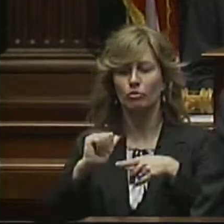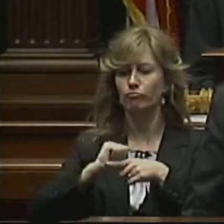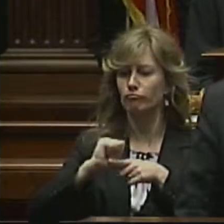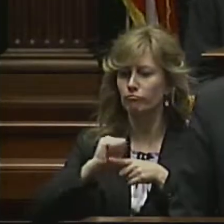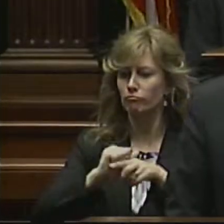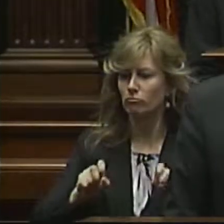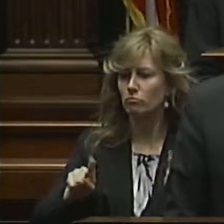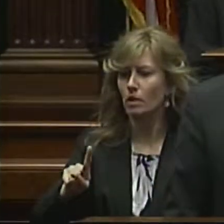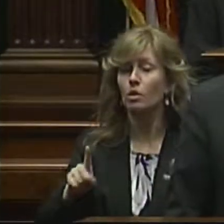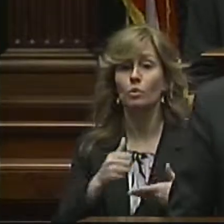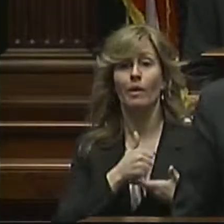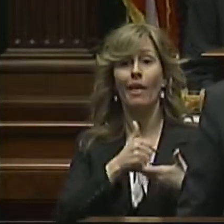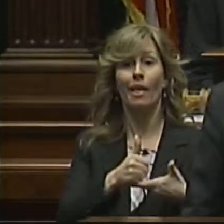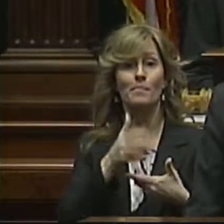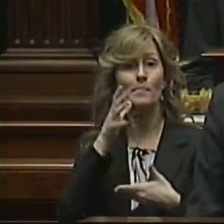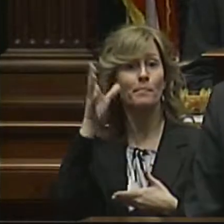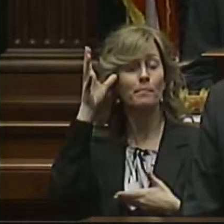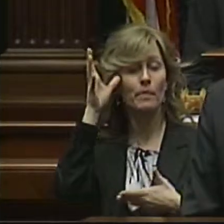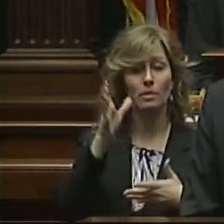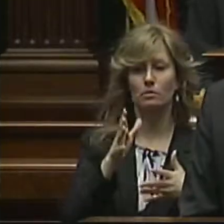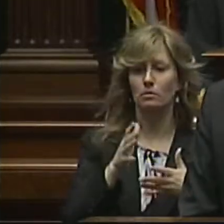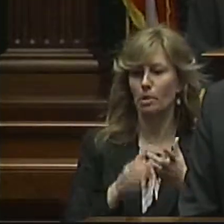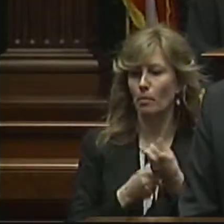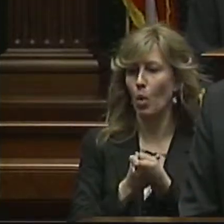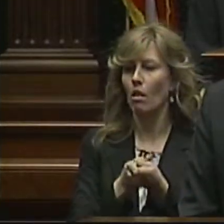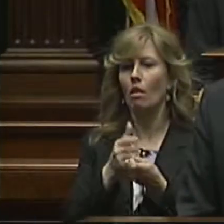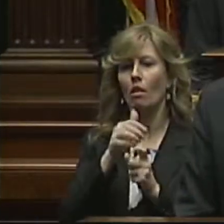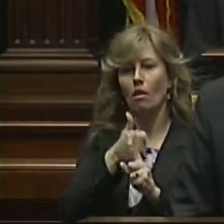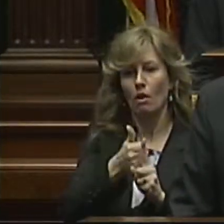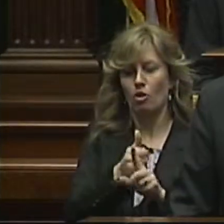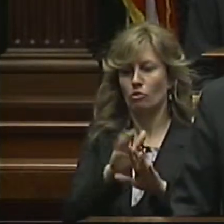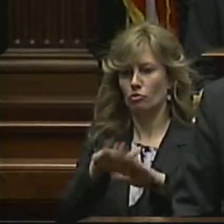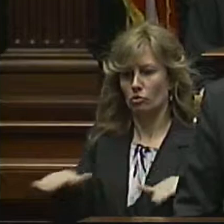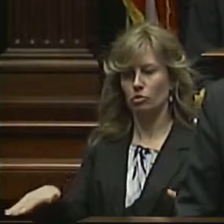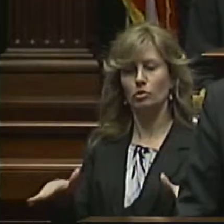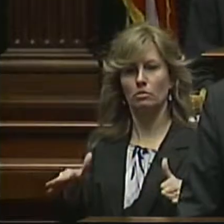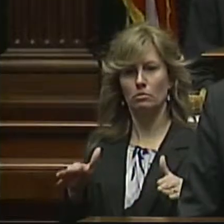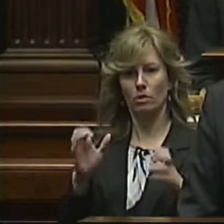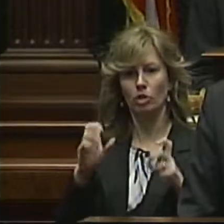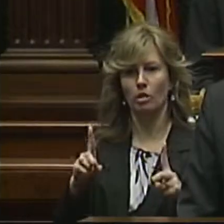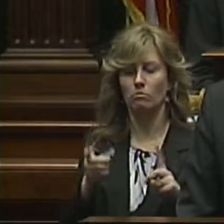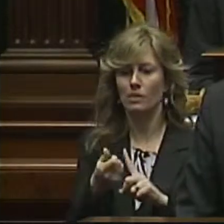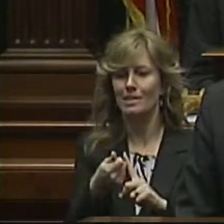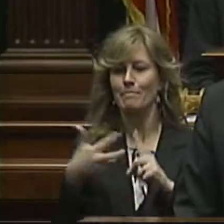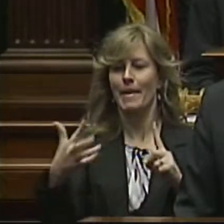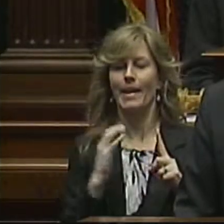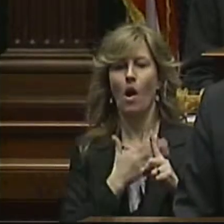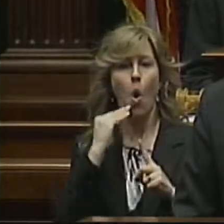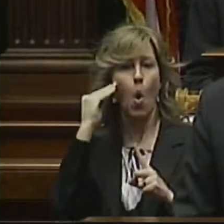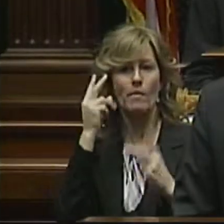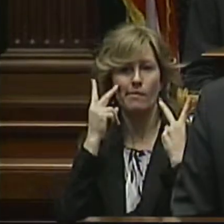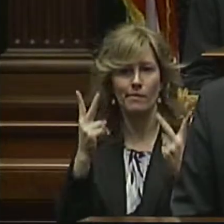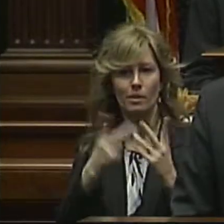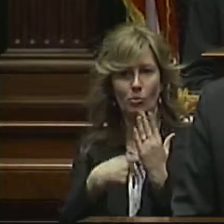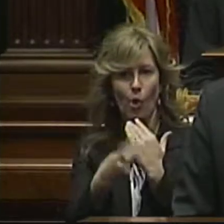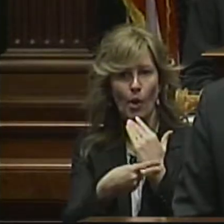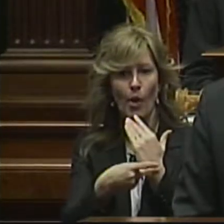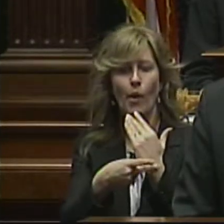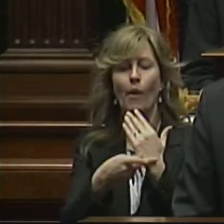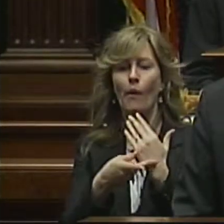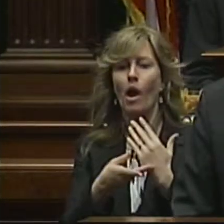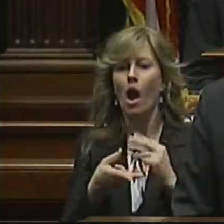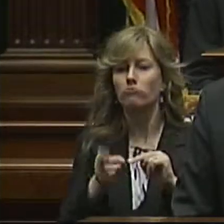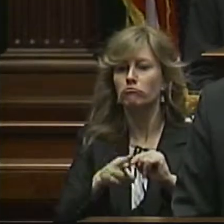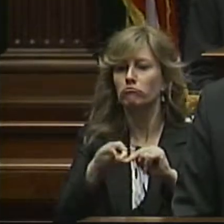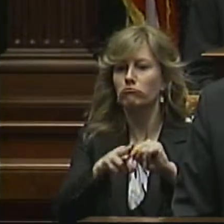to help them support their children's education. We'll expand our home visiting program and build on innovative